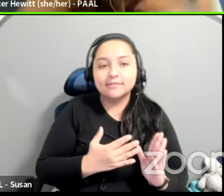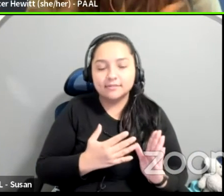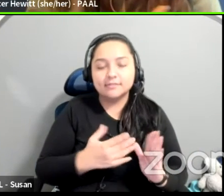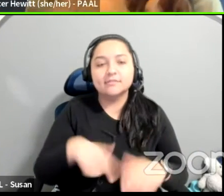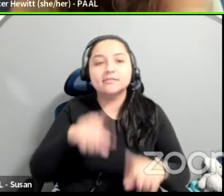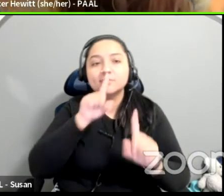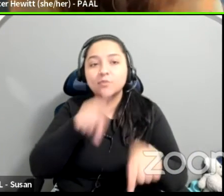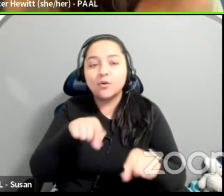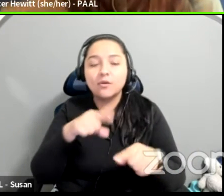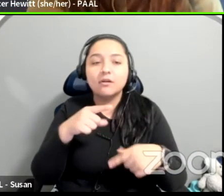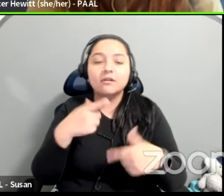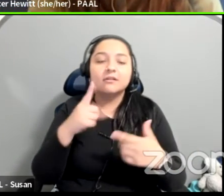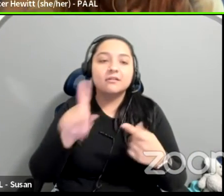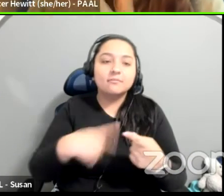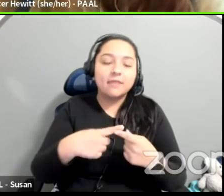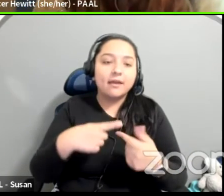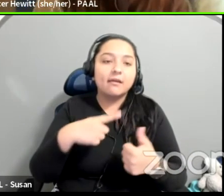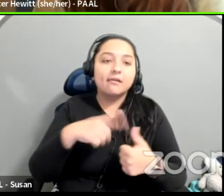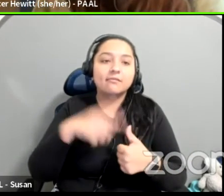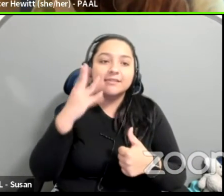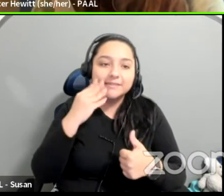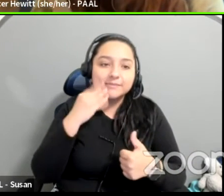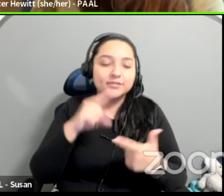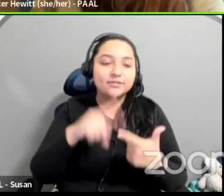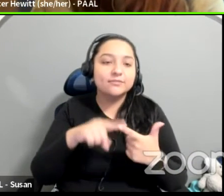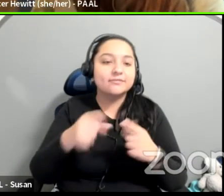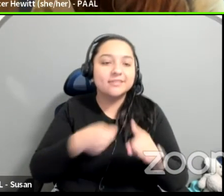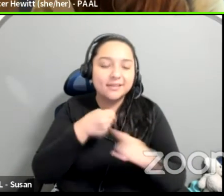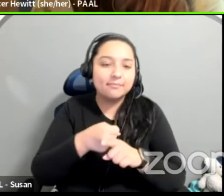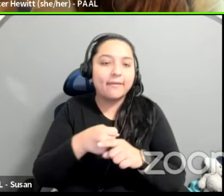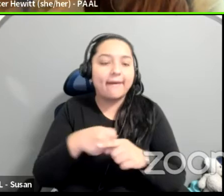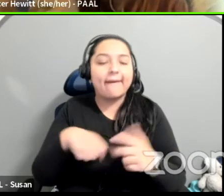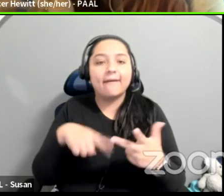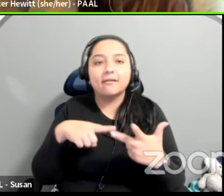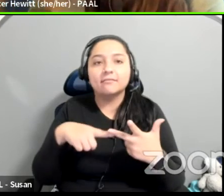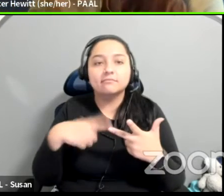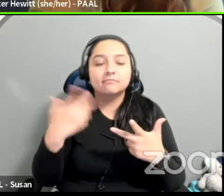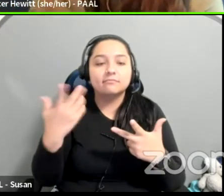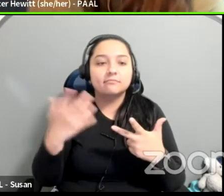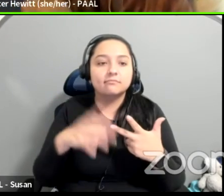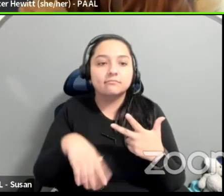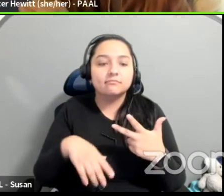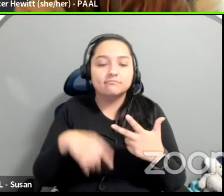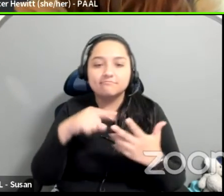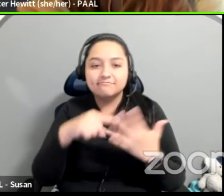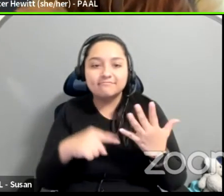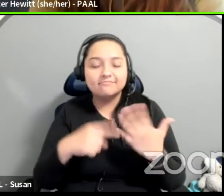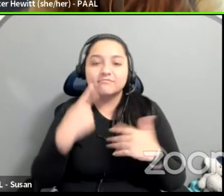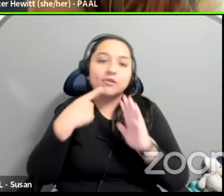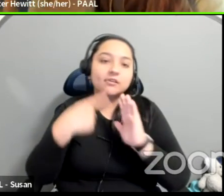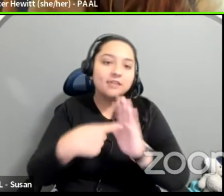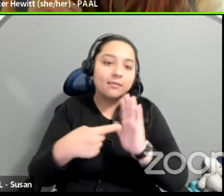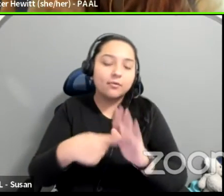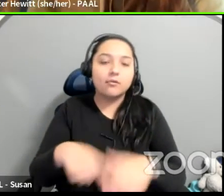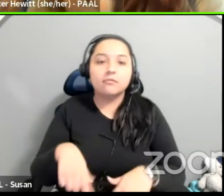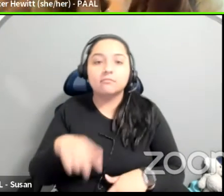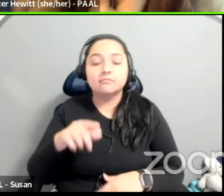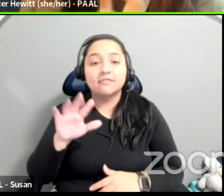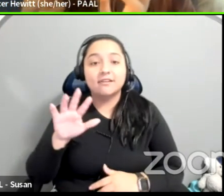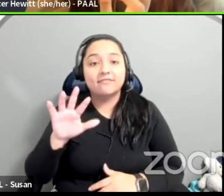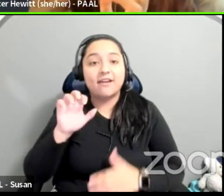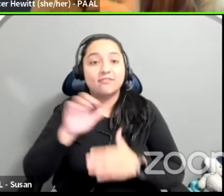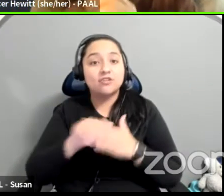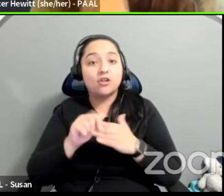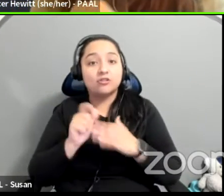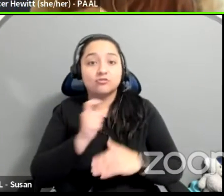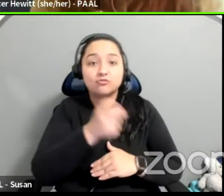on experiences, impact, really where the, where would a grant of $500, for example, be applied? And how would